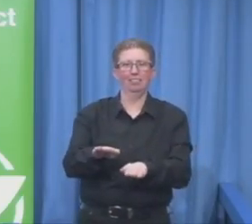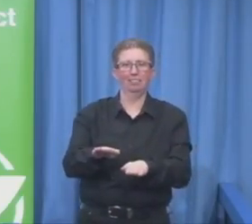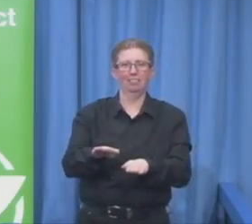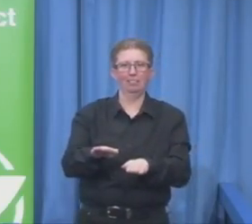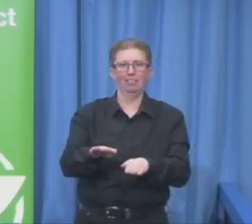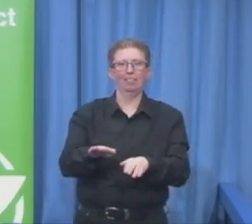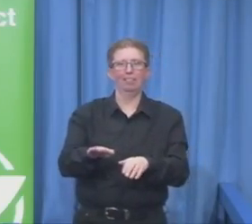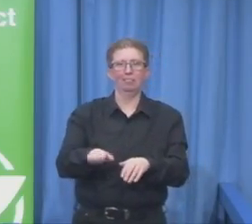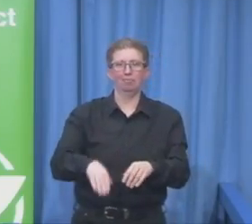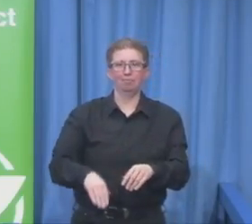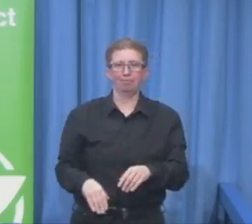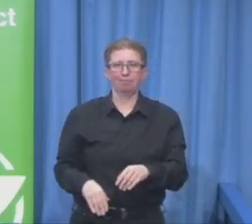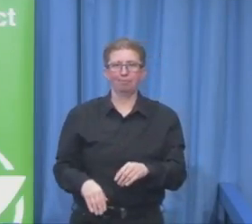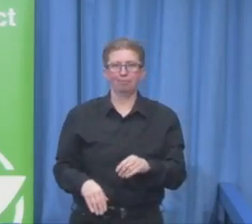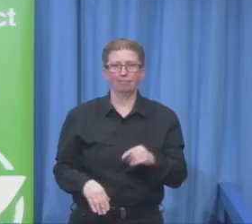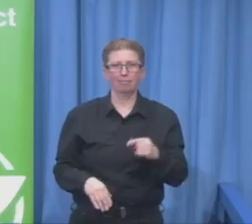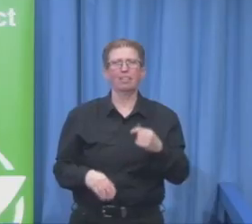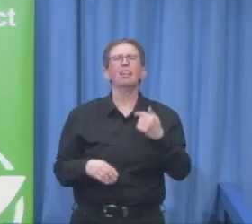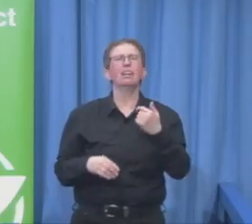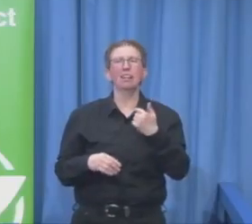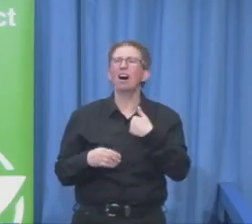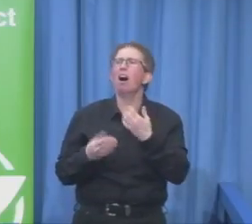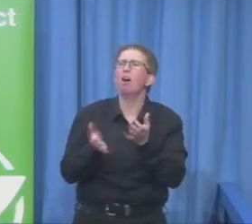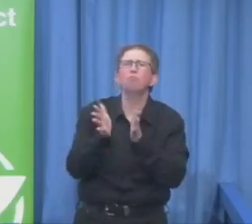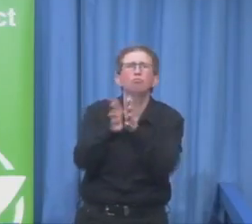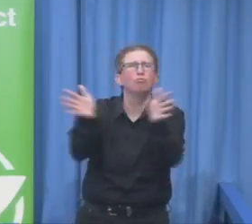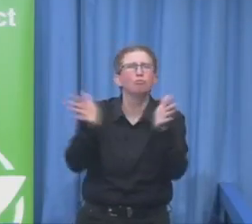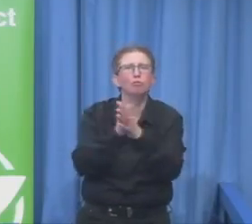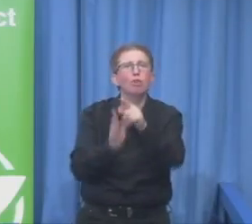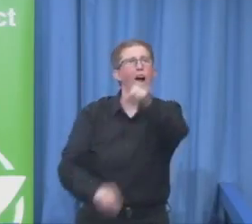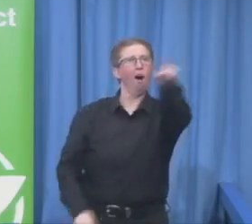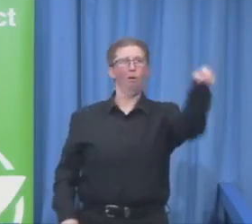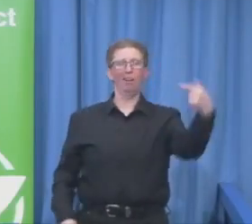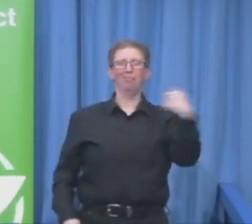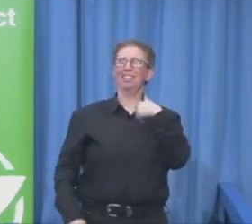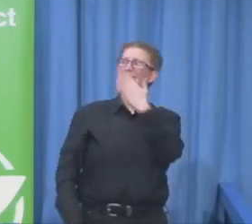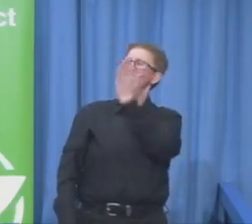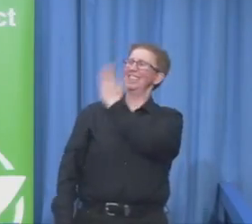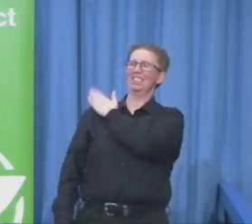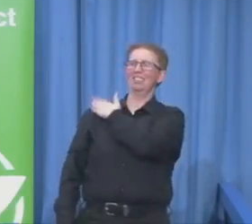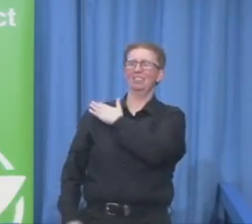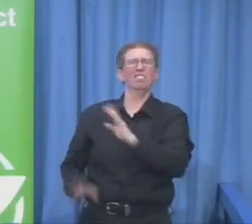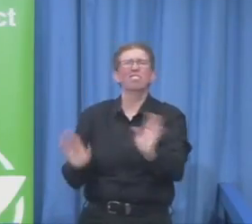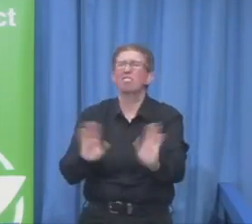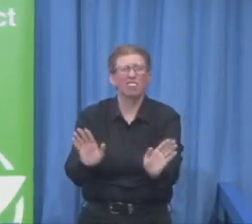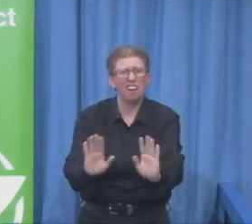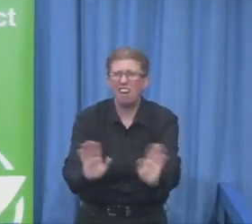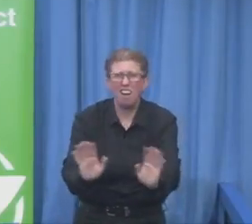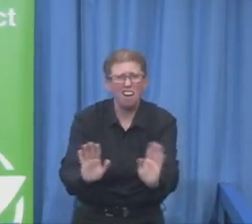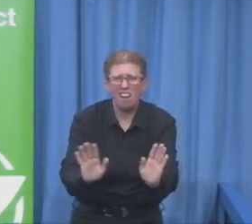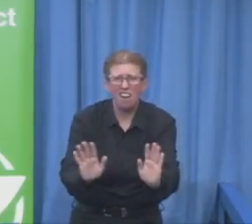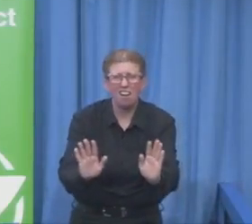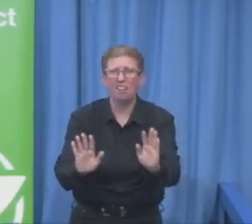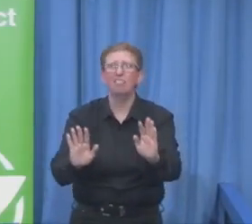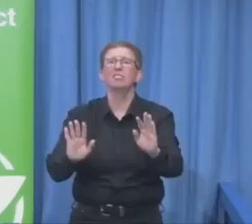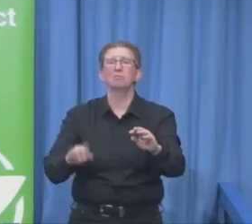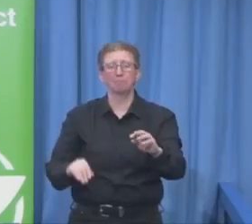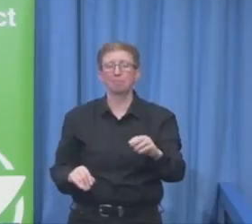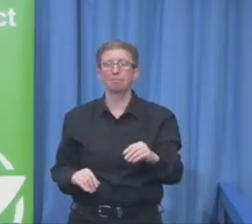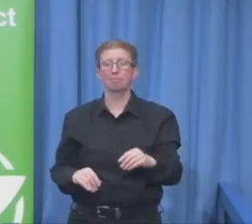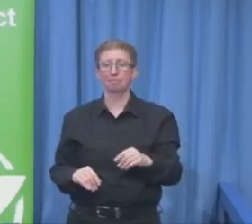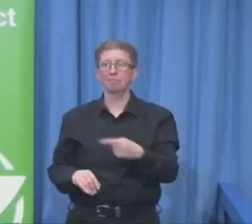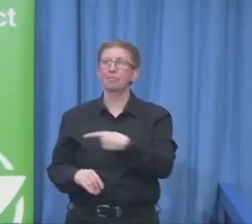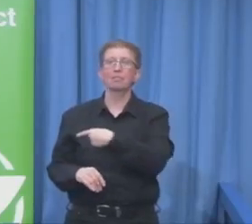which I want to give you is that everyone, every person needs to be encouraged to